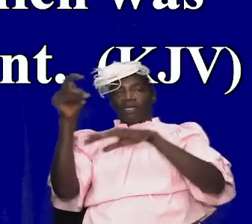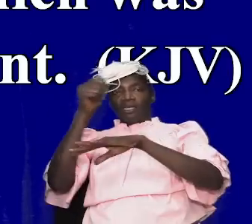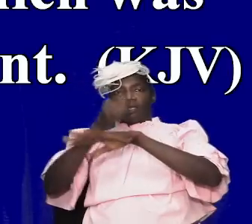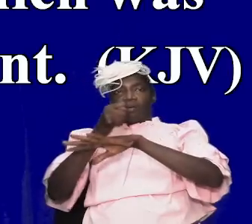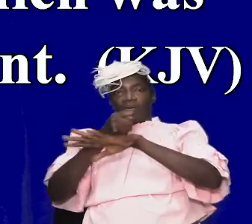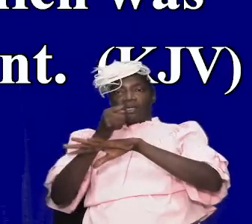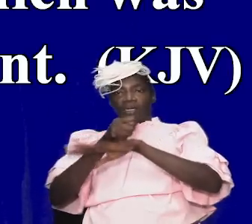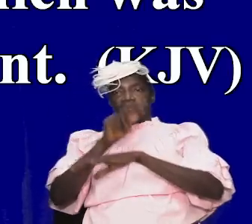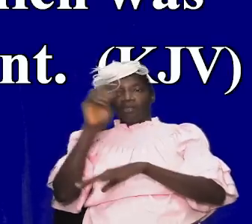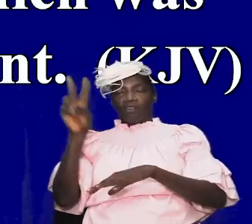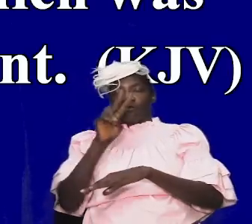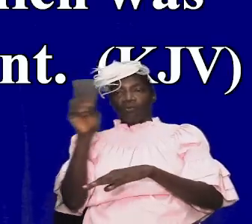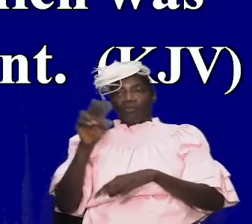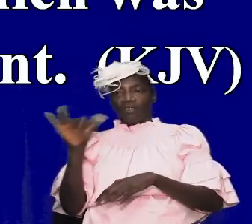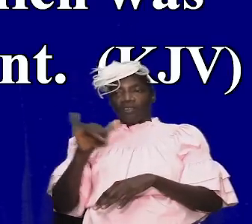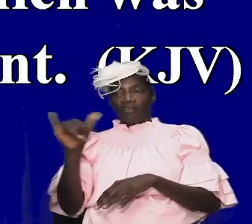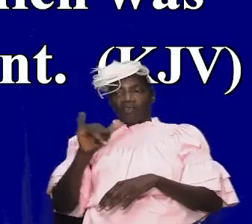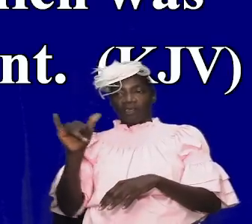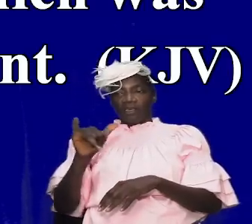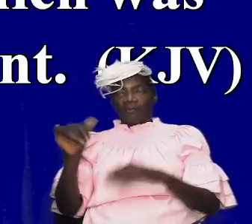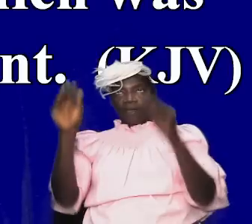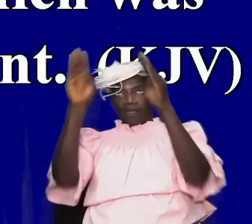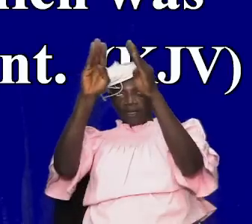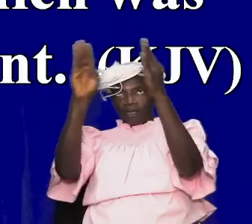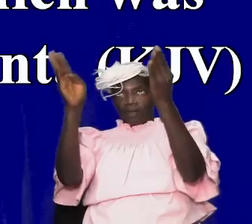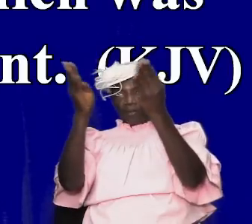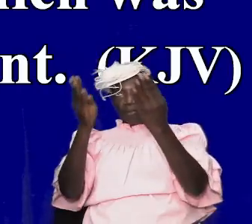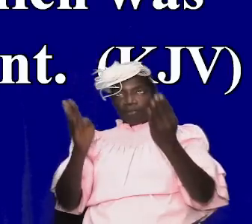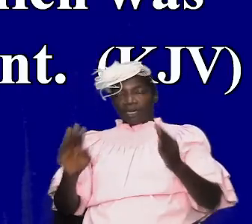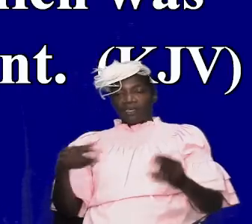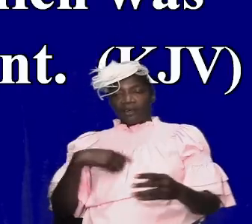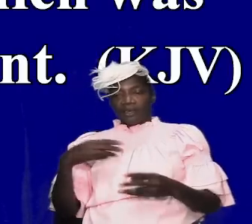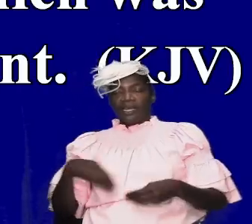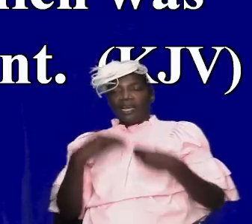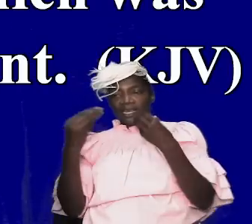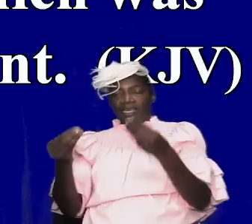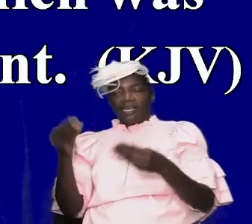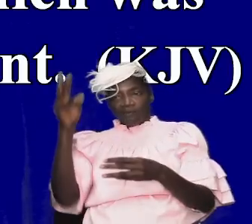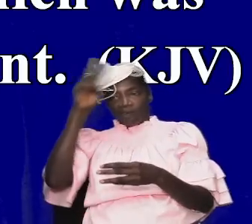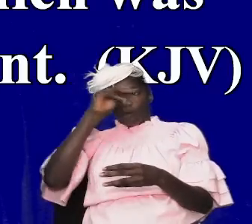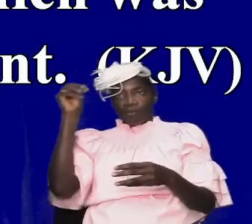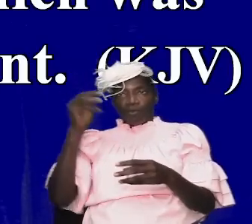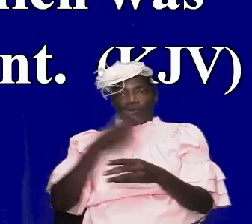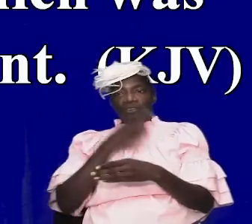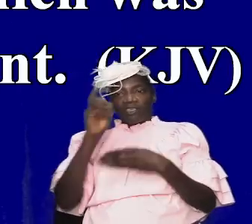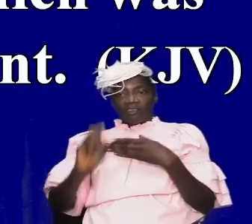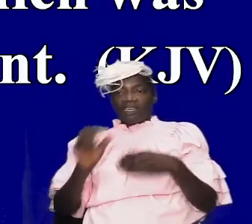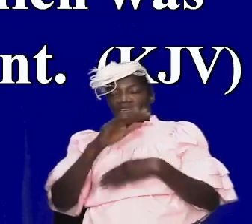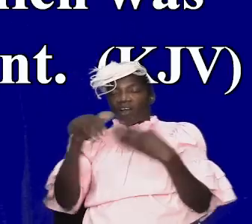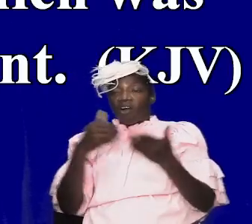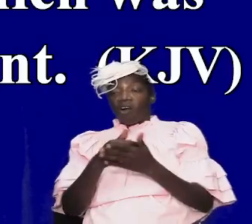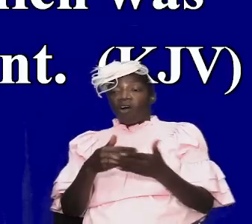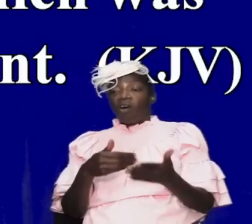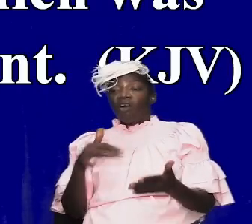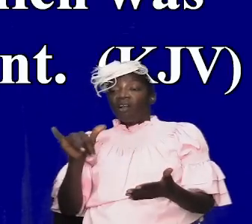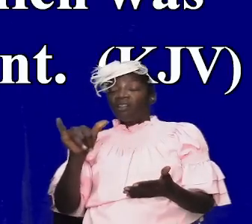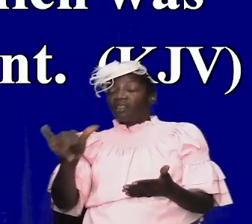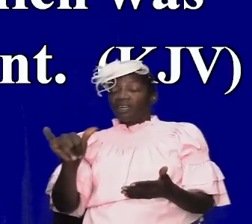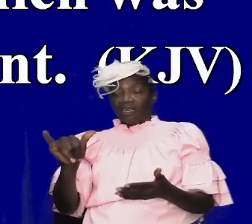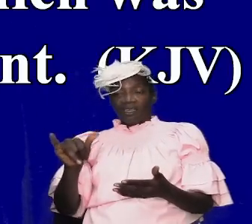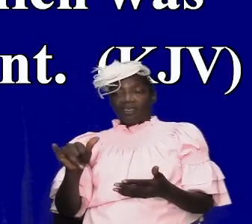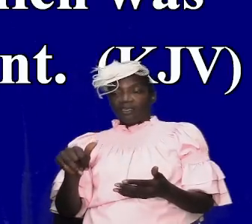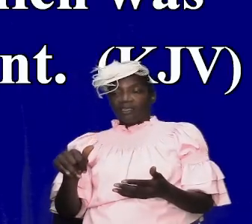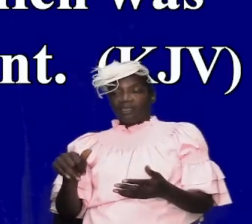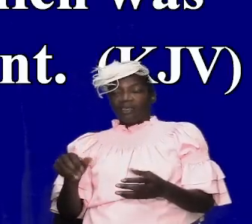use the same pattern that i gave to you and moses did all that he did and he set up that tabernacle and